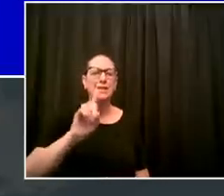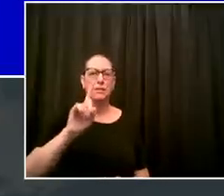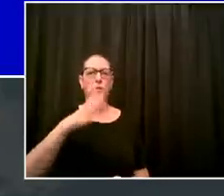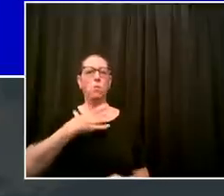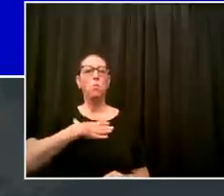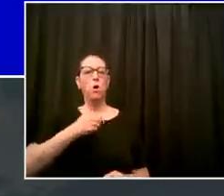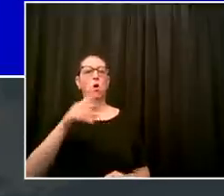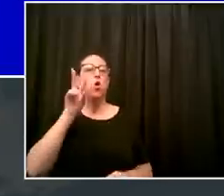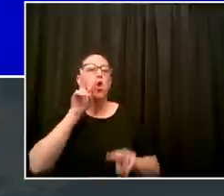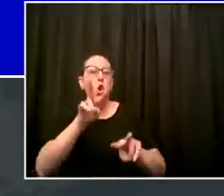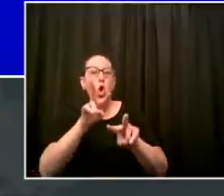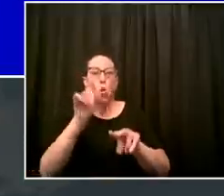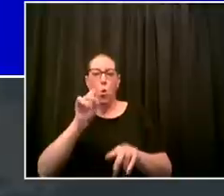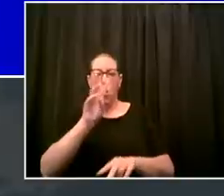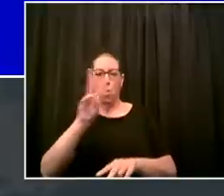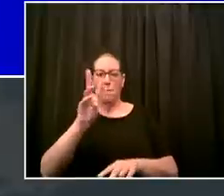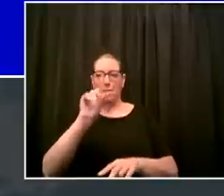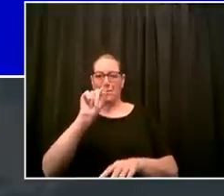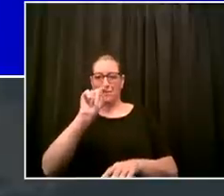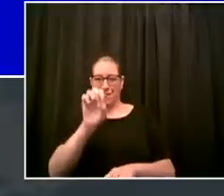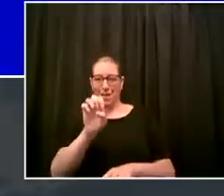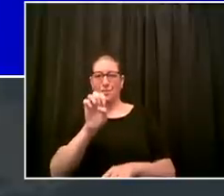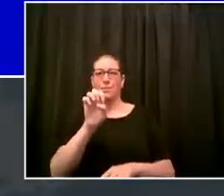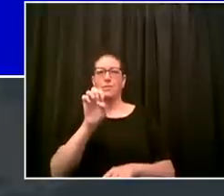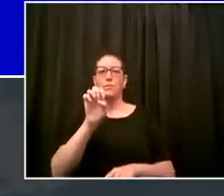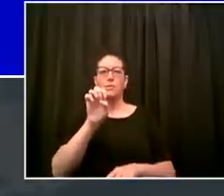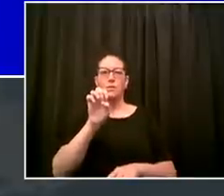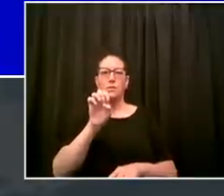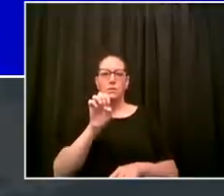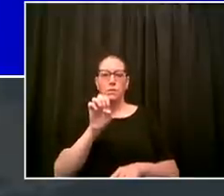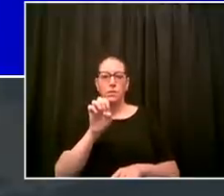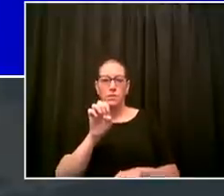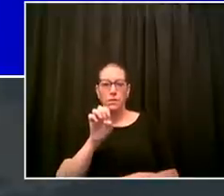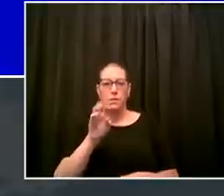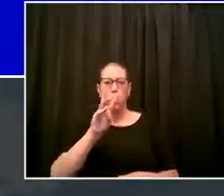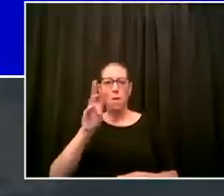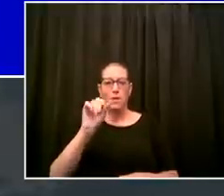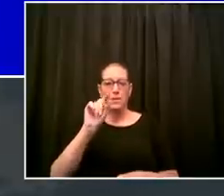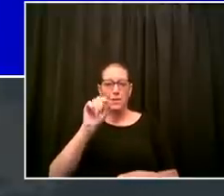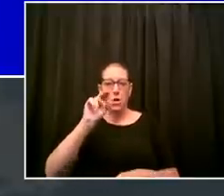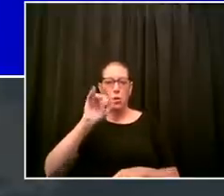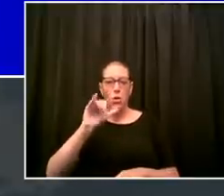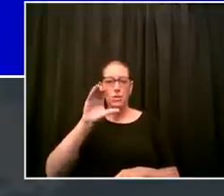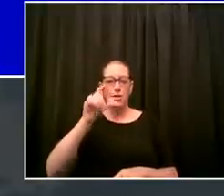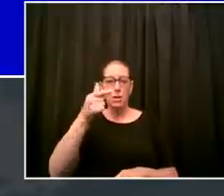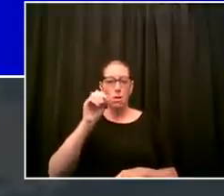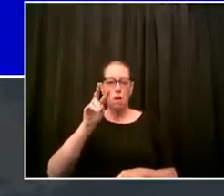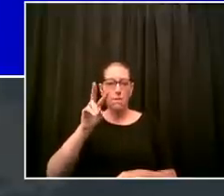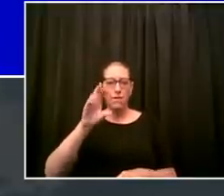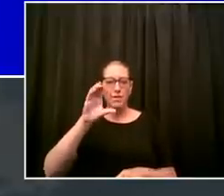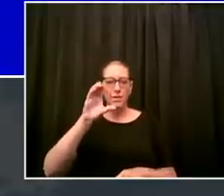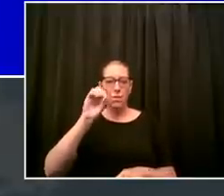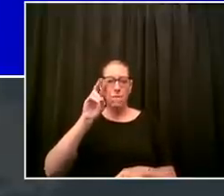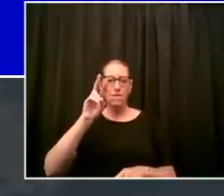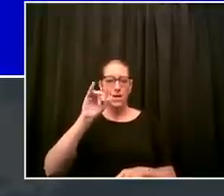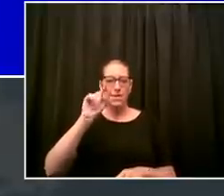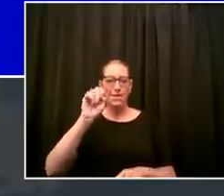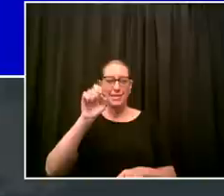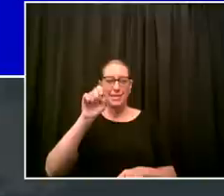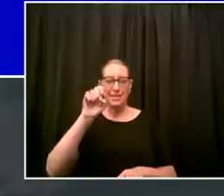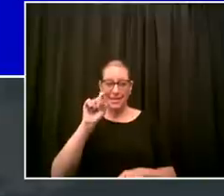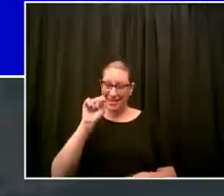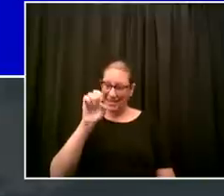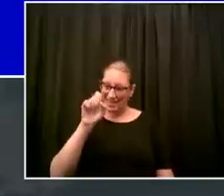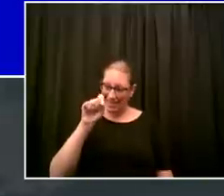now everything i referred to here these kits again this is the diagnostic testing diagnostic